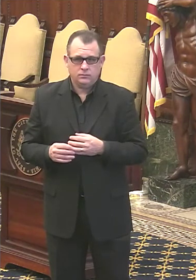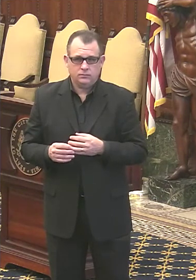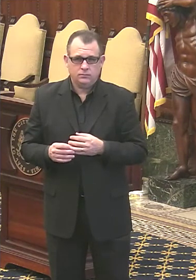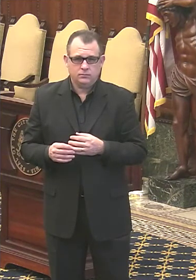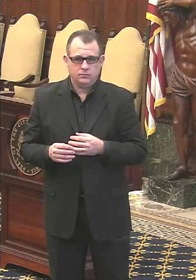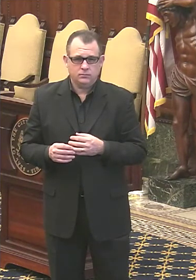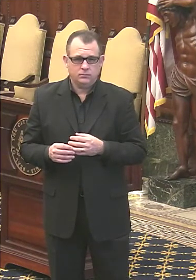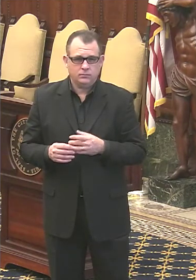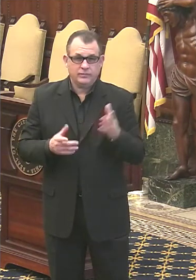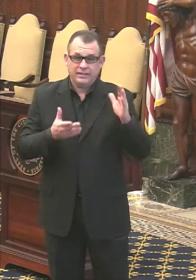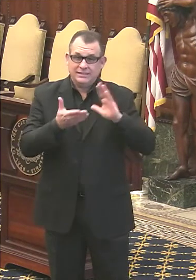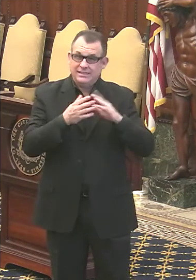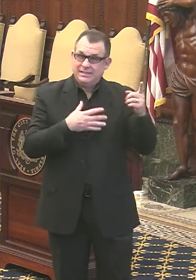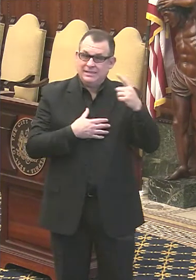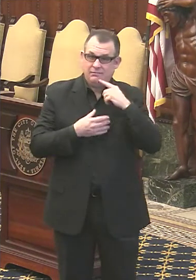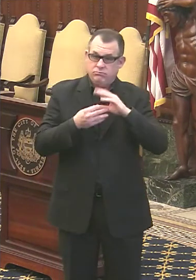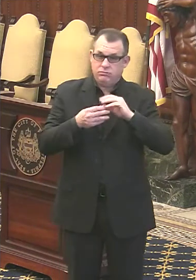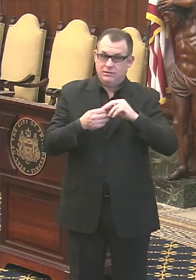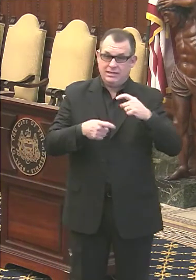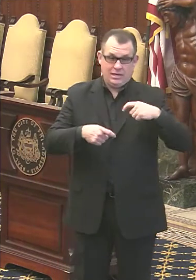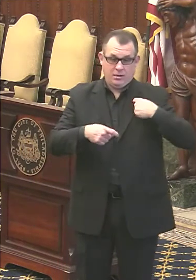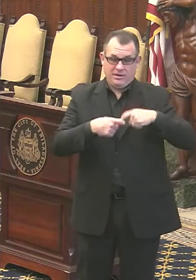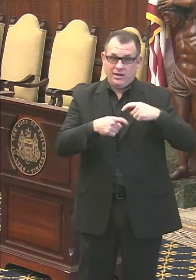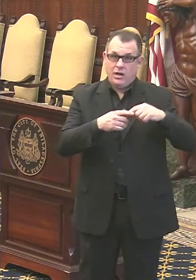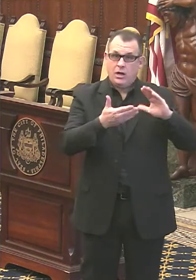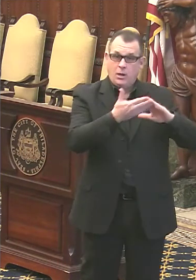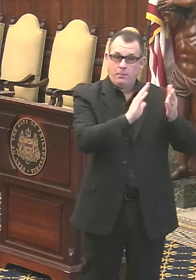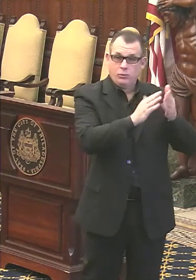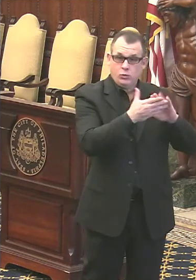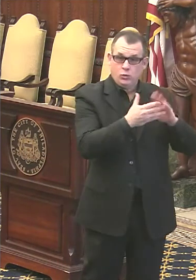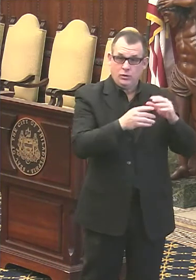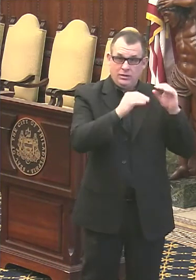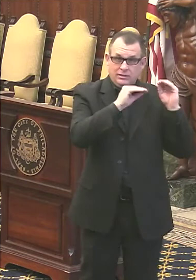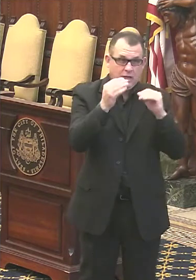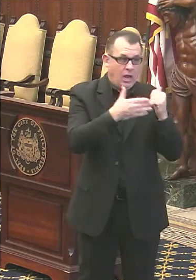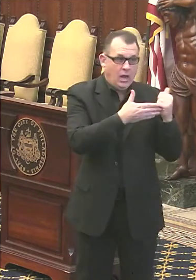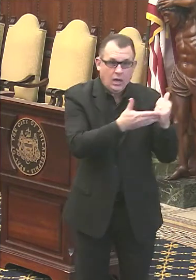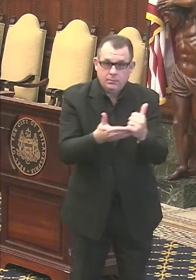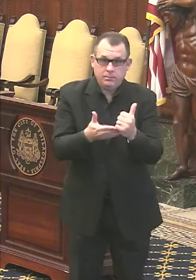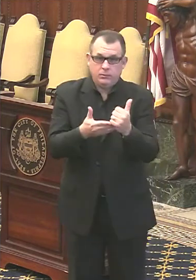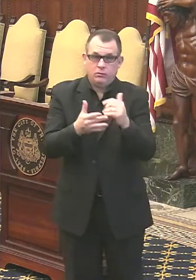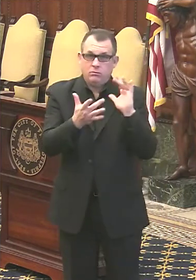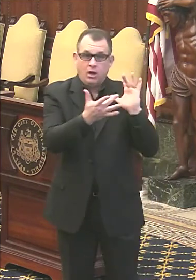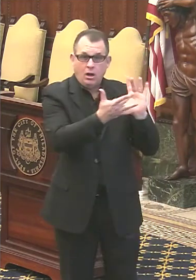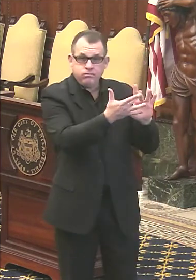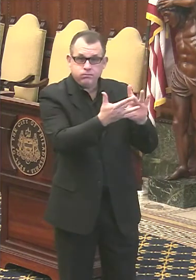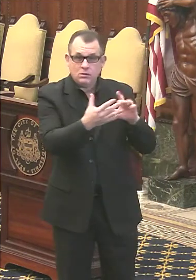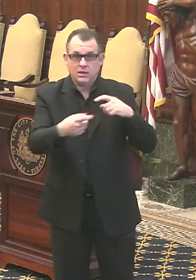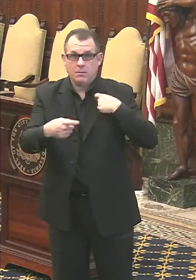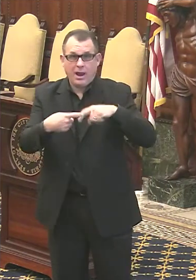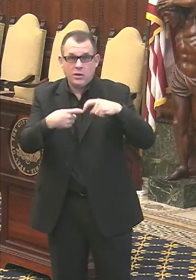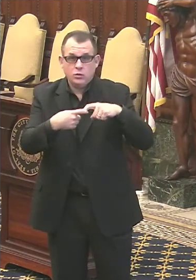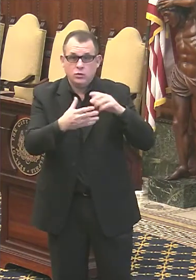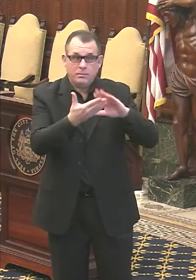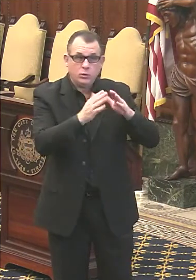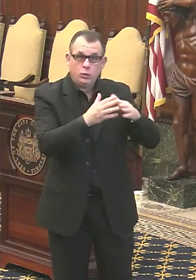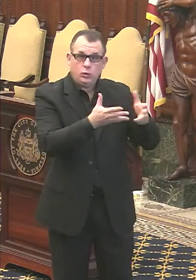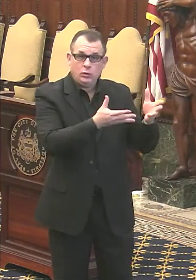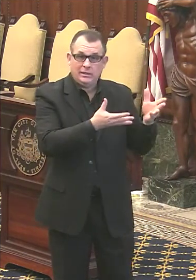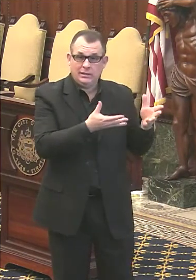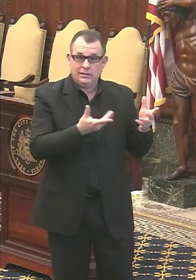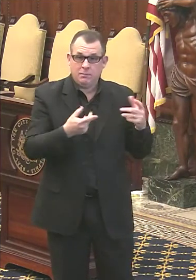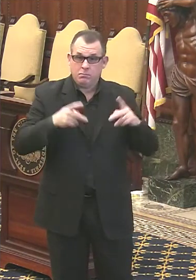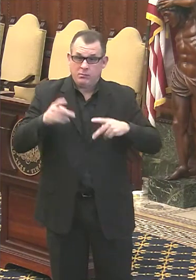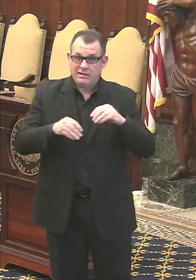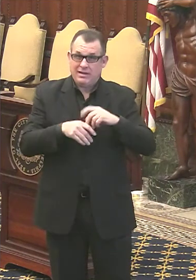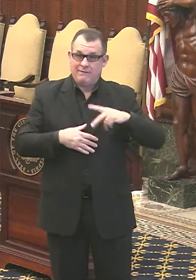city's saying that there's Hispanic based community organizations that are helping with reaching out to the Hispanic community and the Latinos in Philadelphia, which amount to about